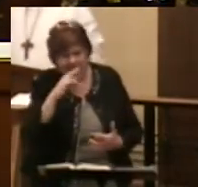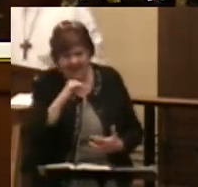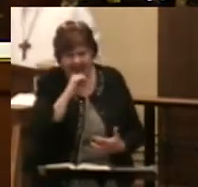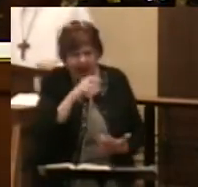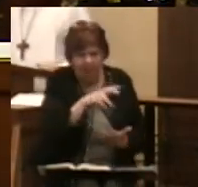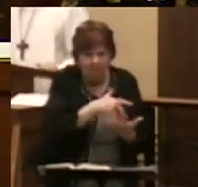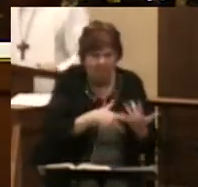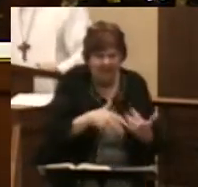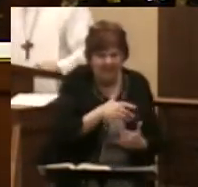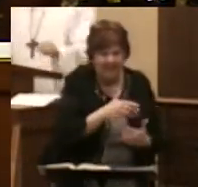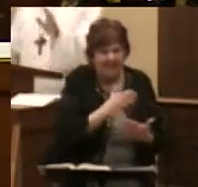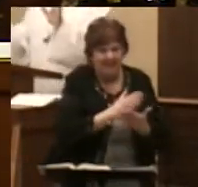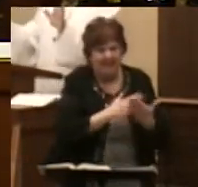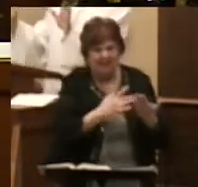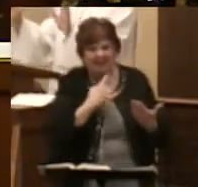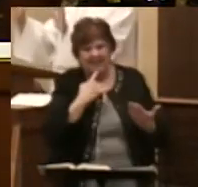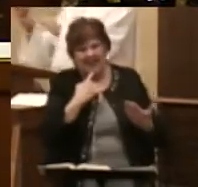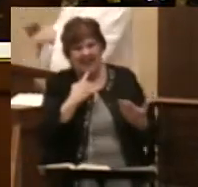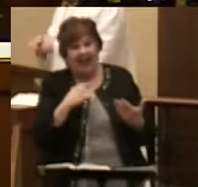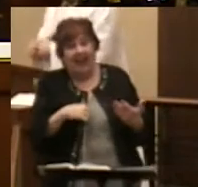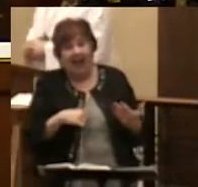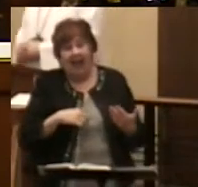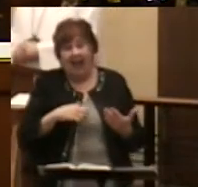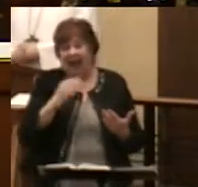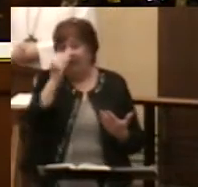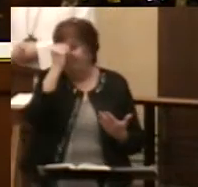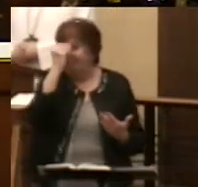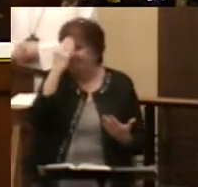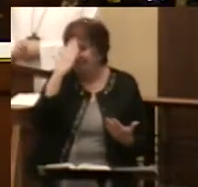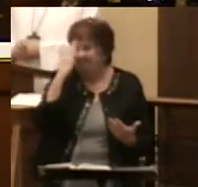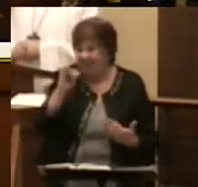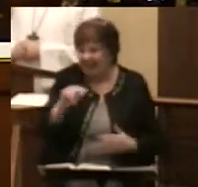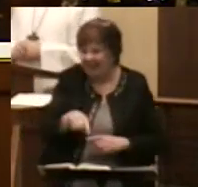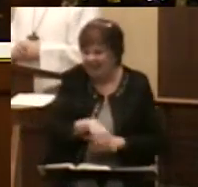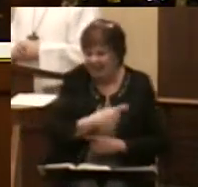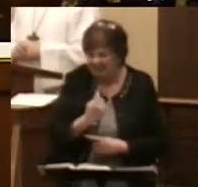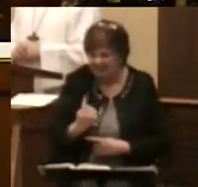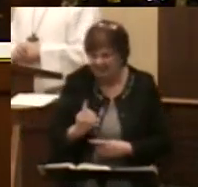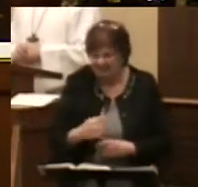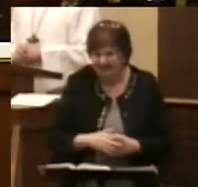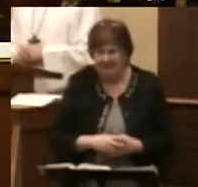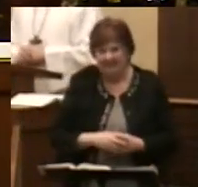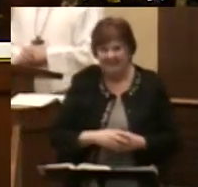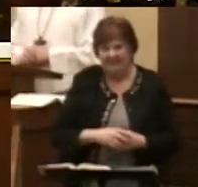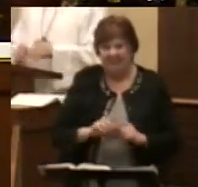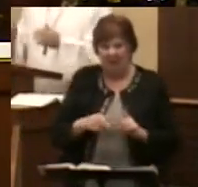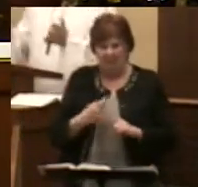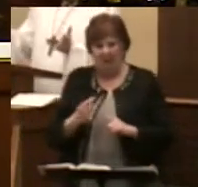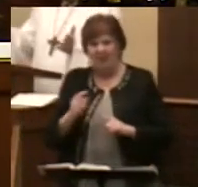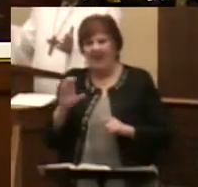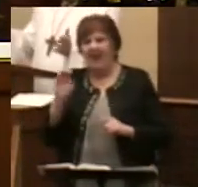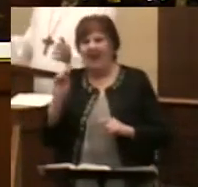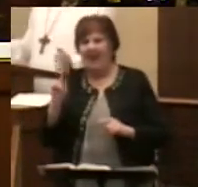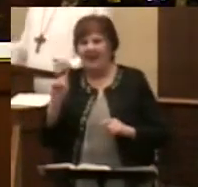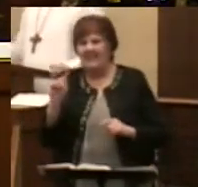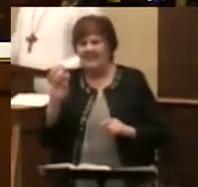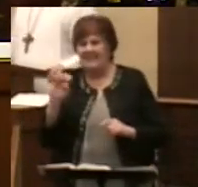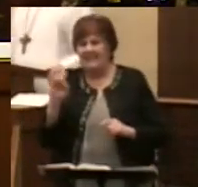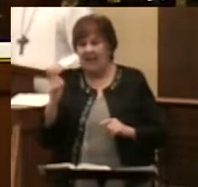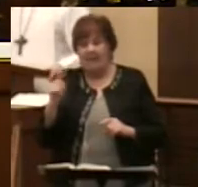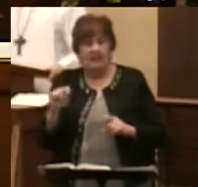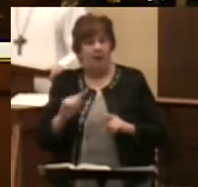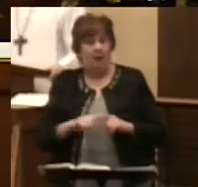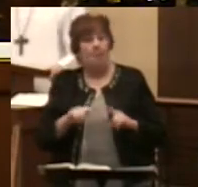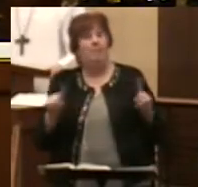some of them said. So I learned a few lessons that day about context. But